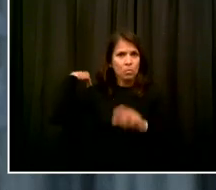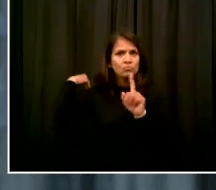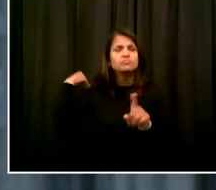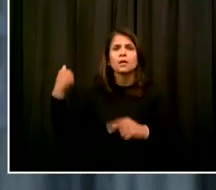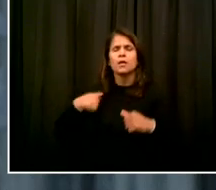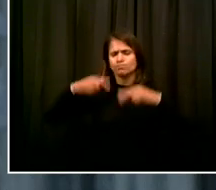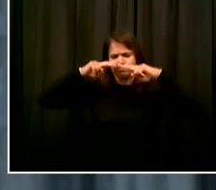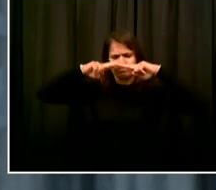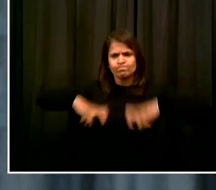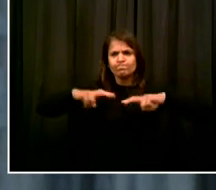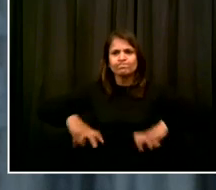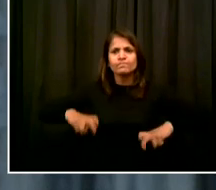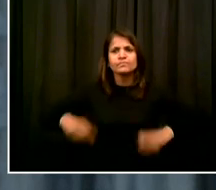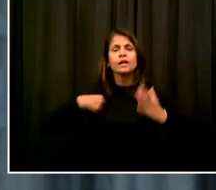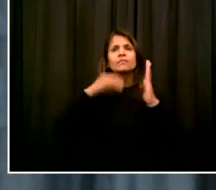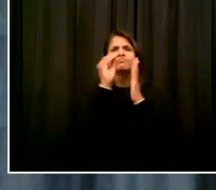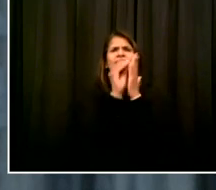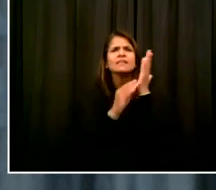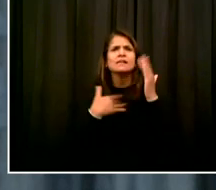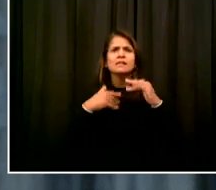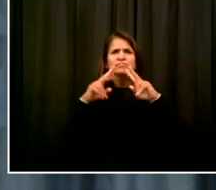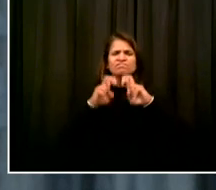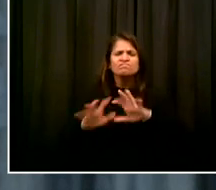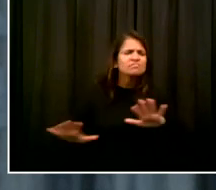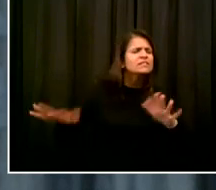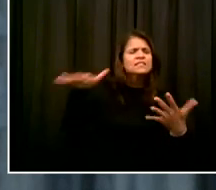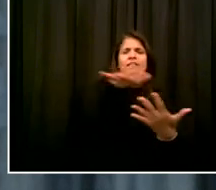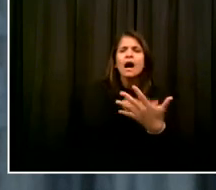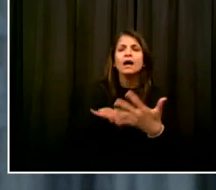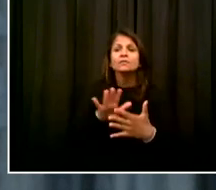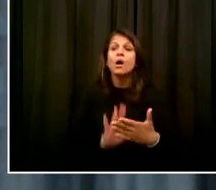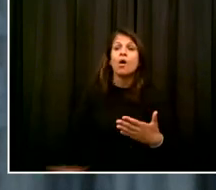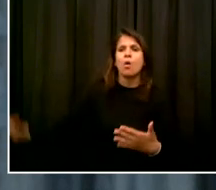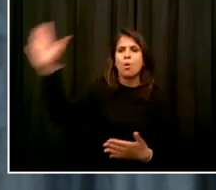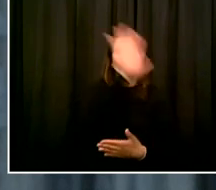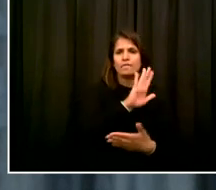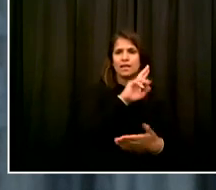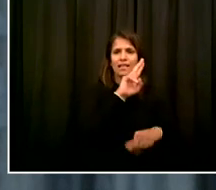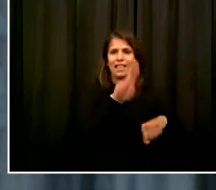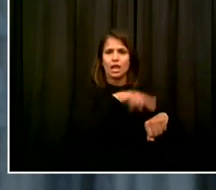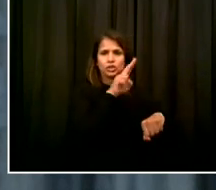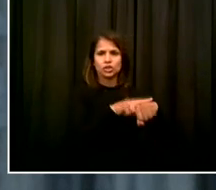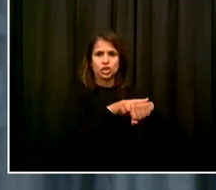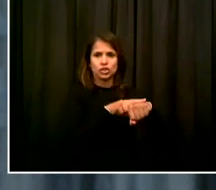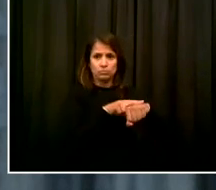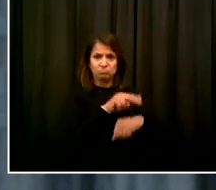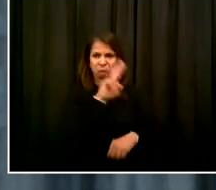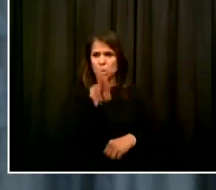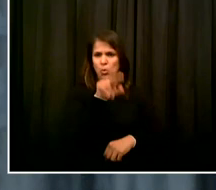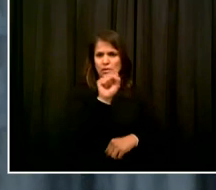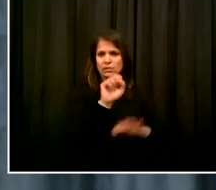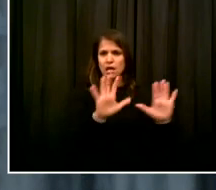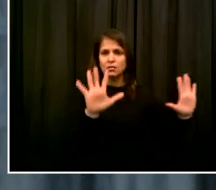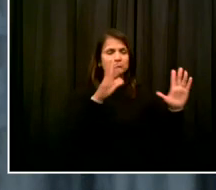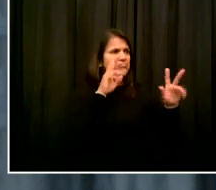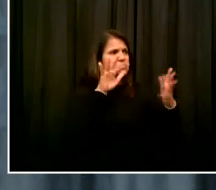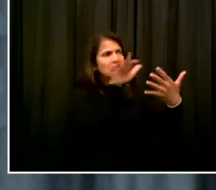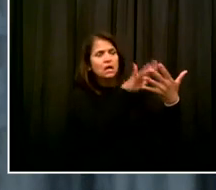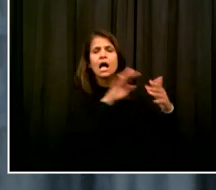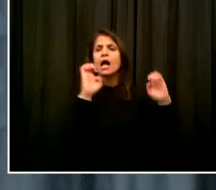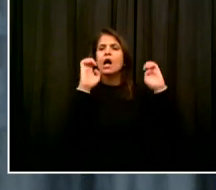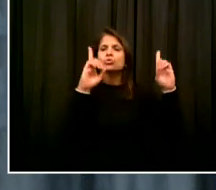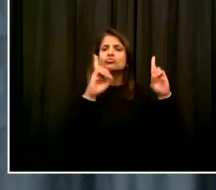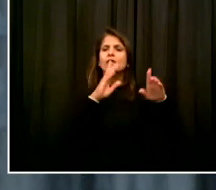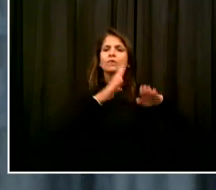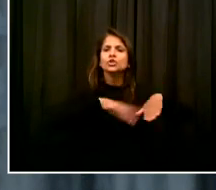even in less than a year, the amazing difference that it made to teach those skills. How children were more engaged in